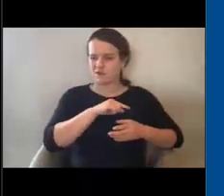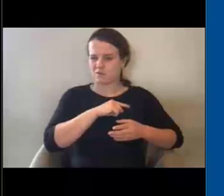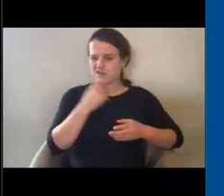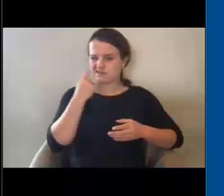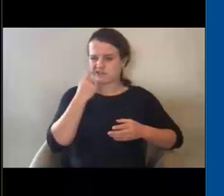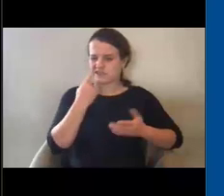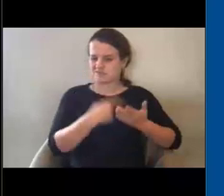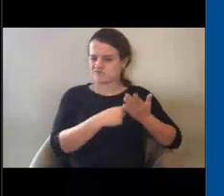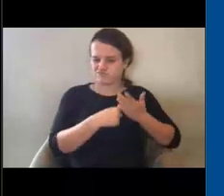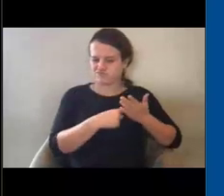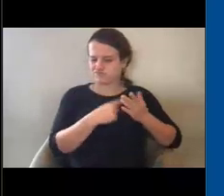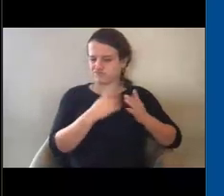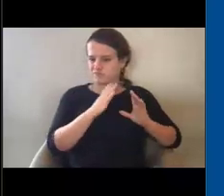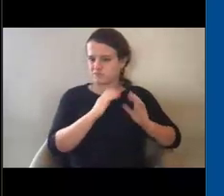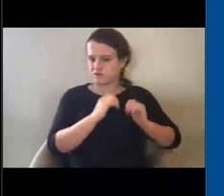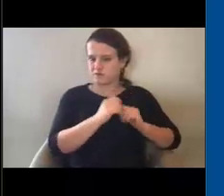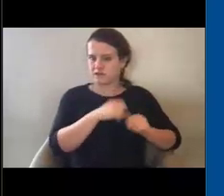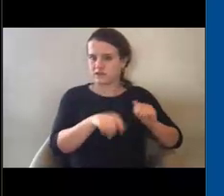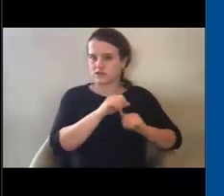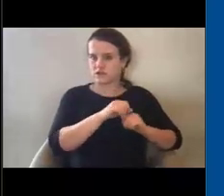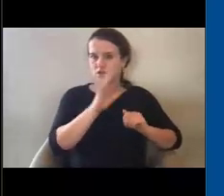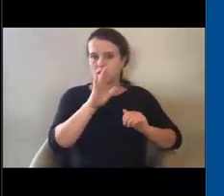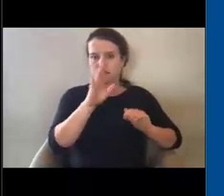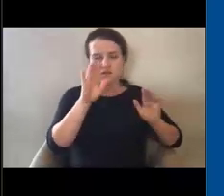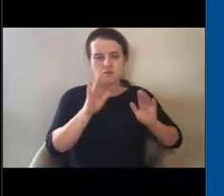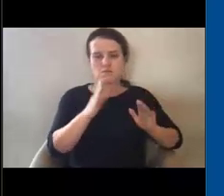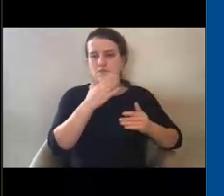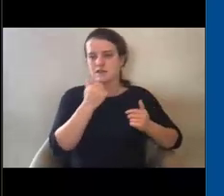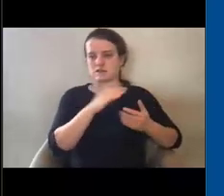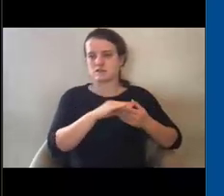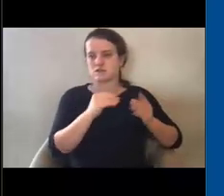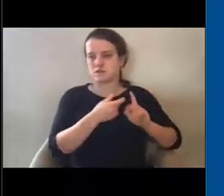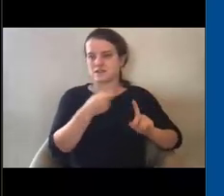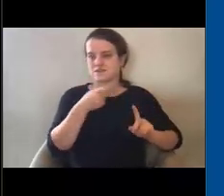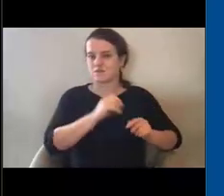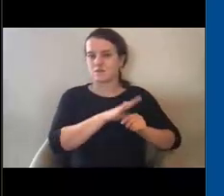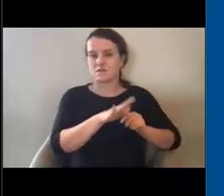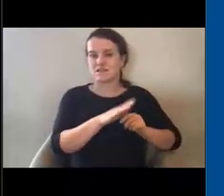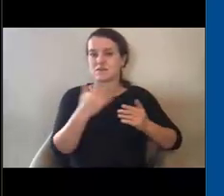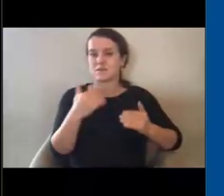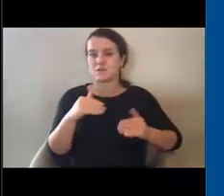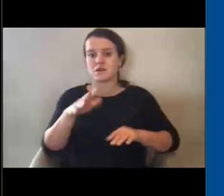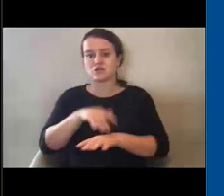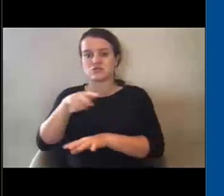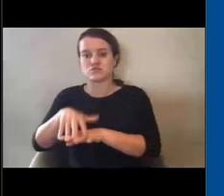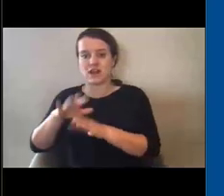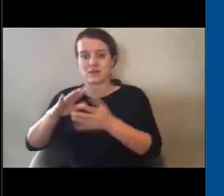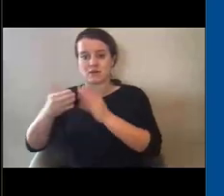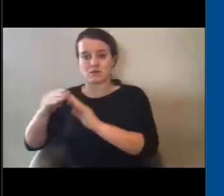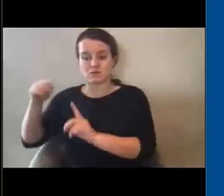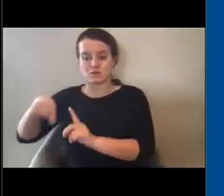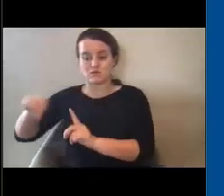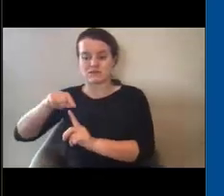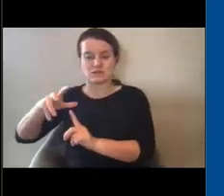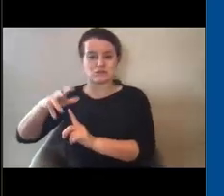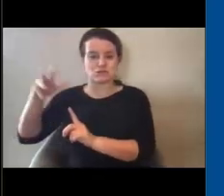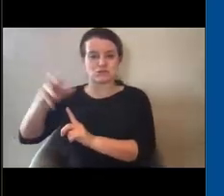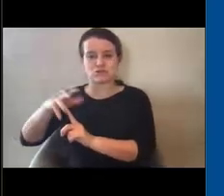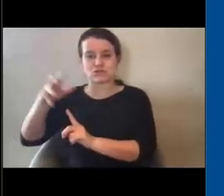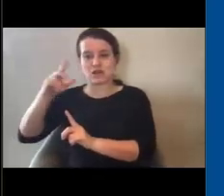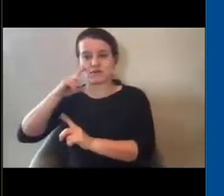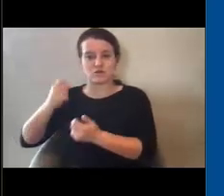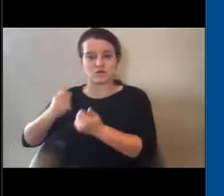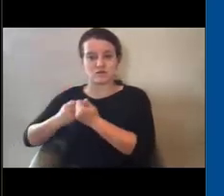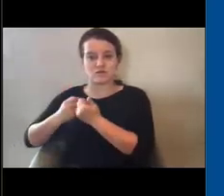day, and one of the great stories of the pandemic is what a wonderful job tribal communities are doing supporting